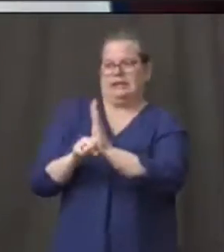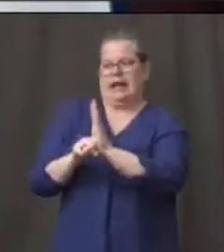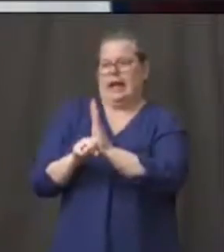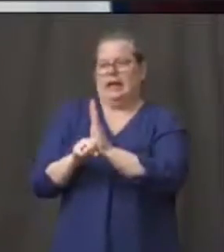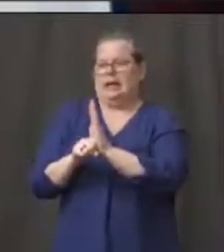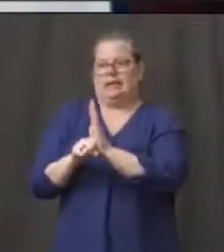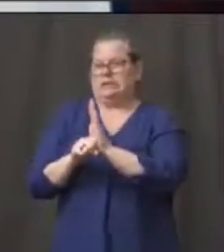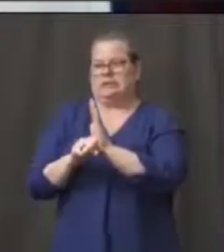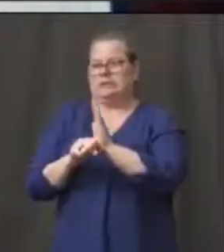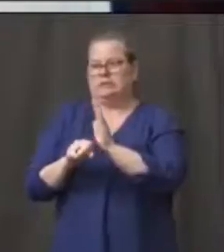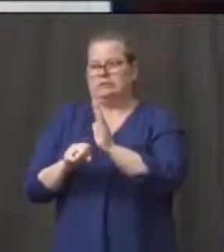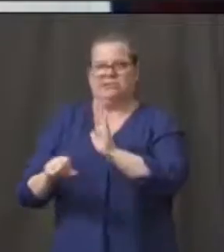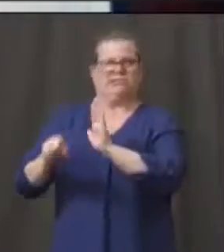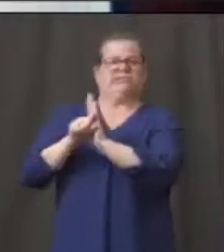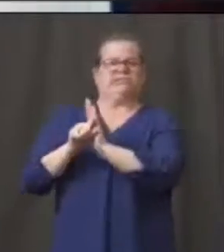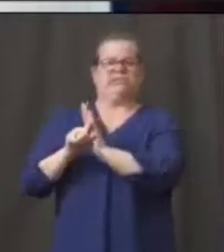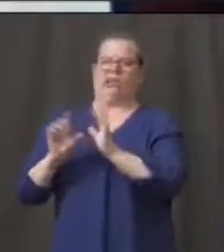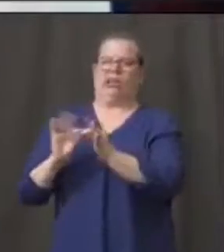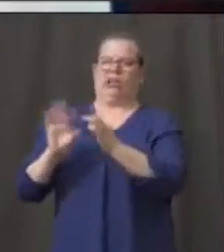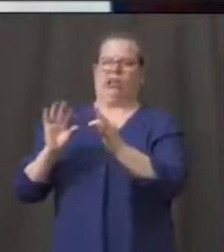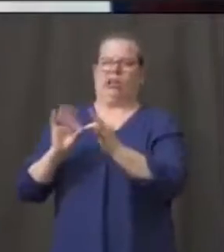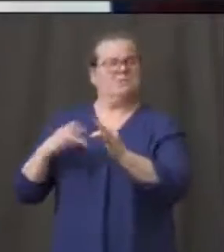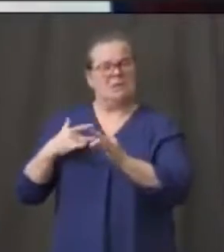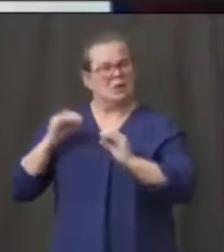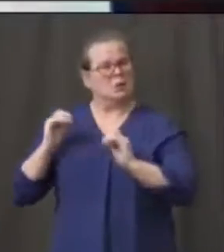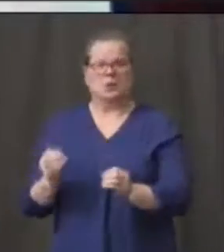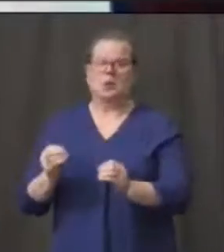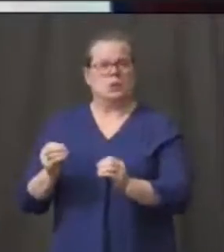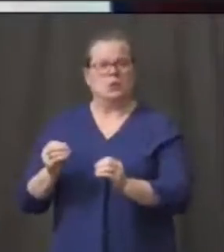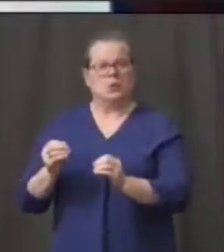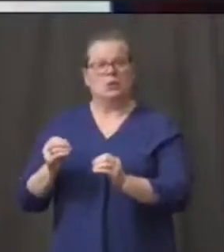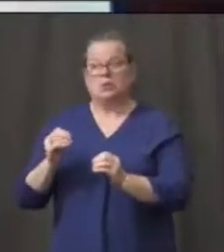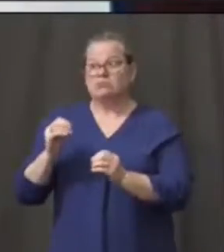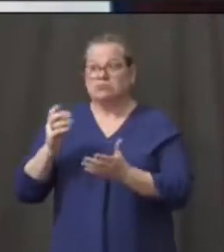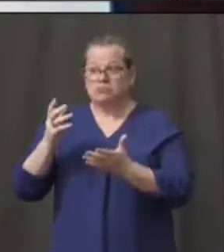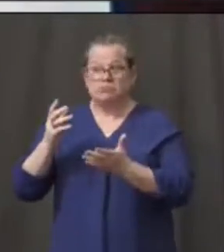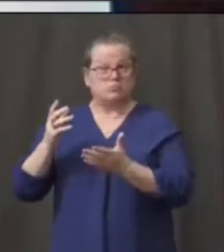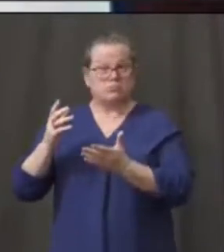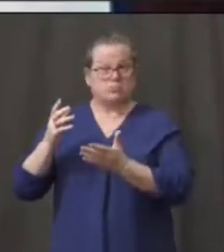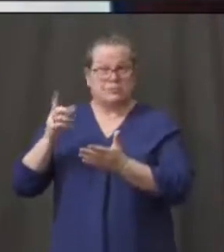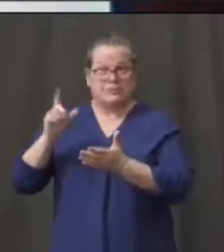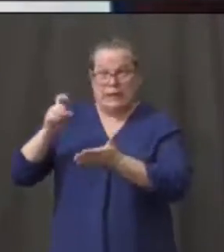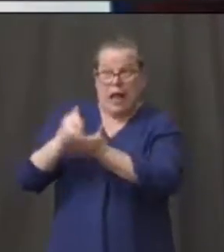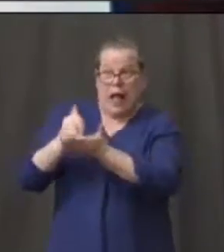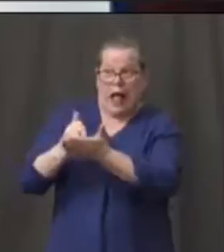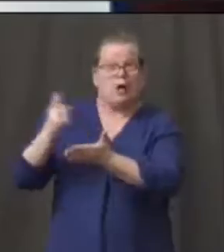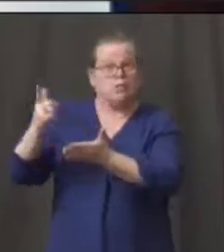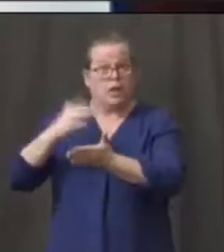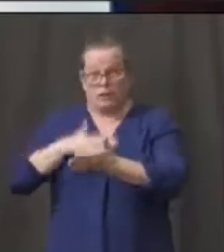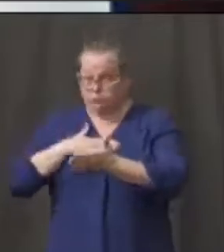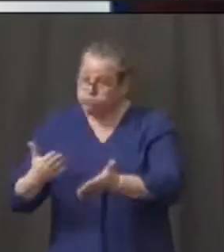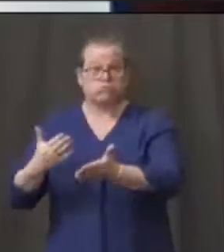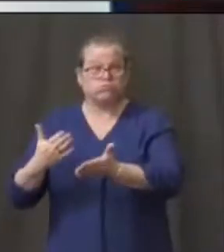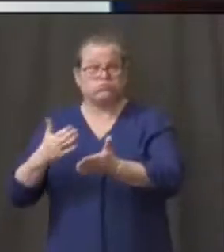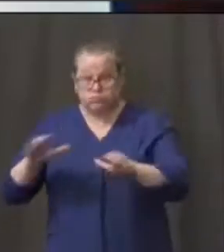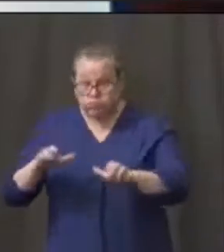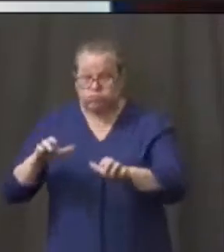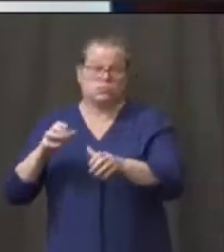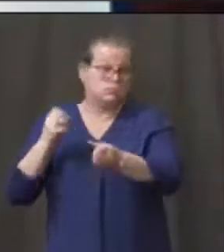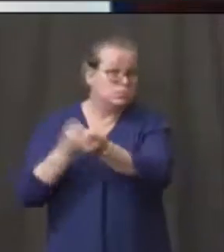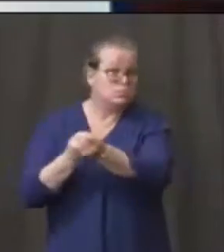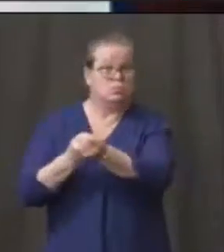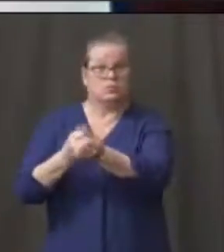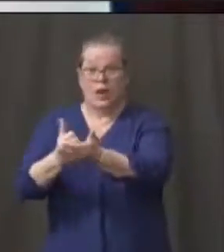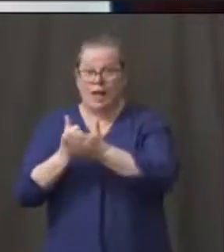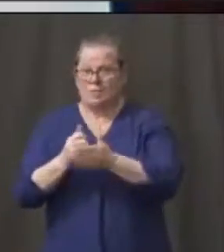on this. I think they answered the call, just like local governments stepped up every day to do things we've never done before. We figured it out and got it